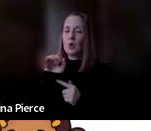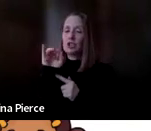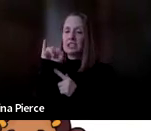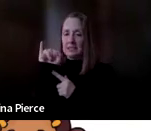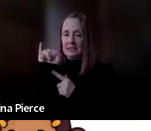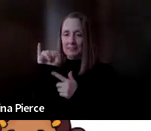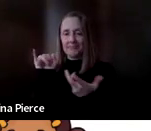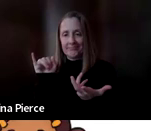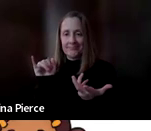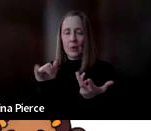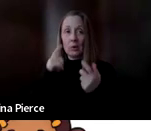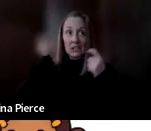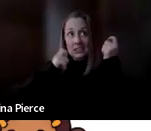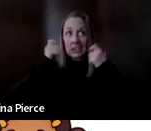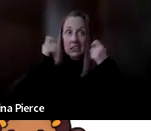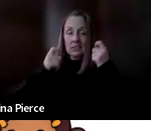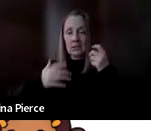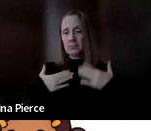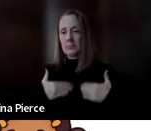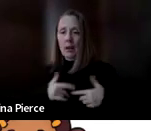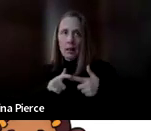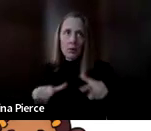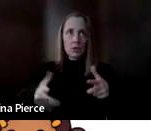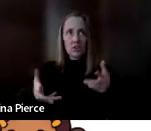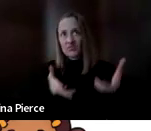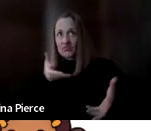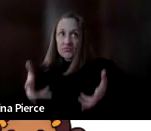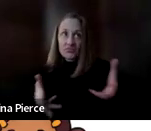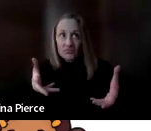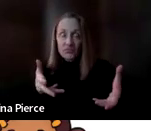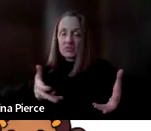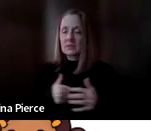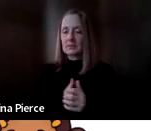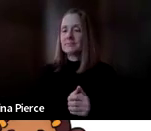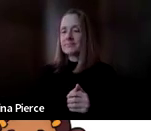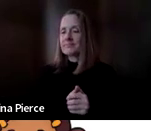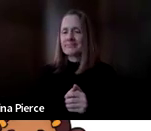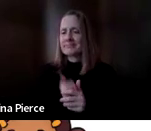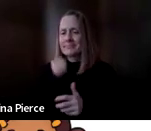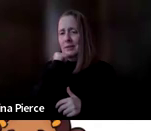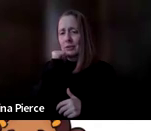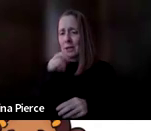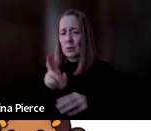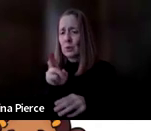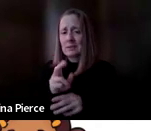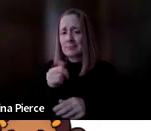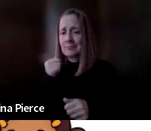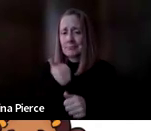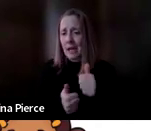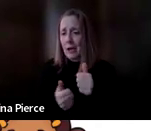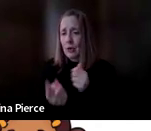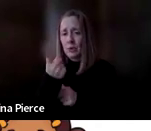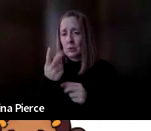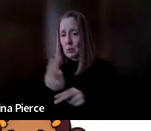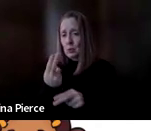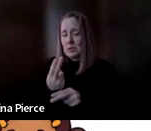using, you know, facial expressions and gestures and body language. When we think about adding an AAC system, there's